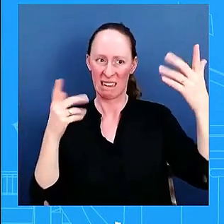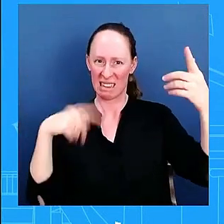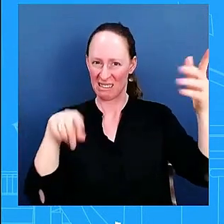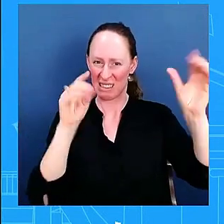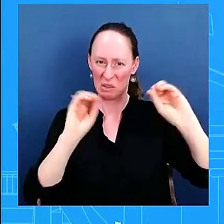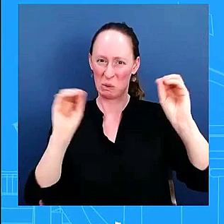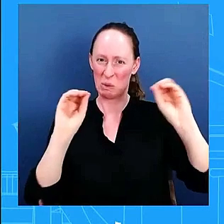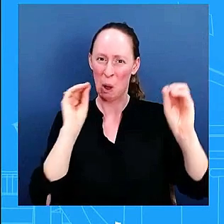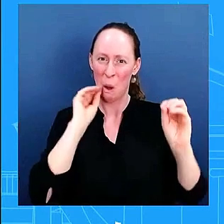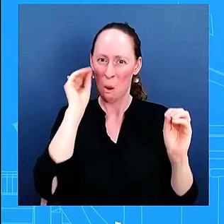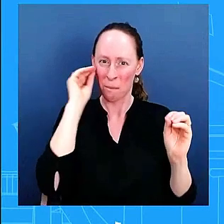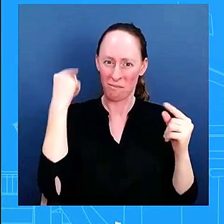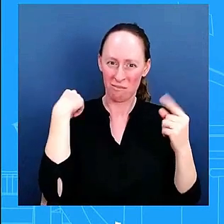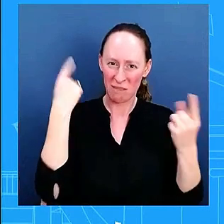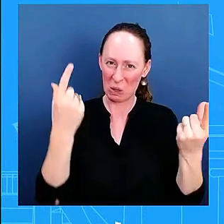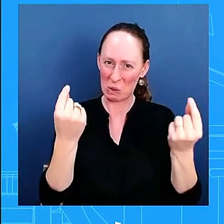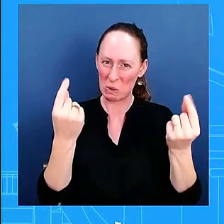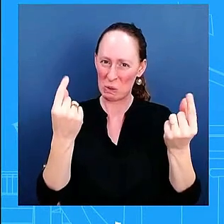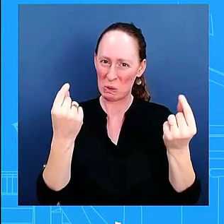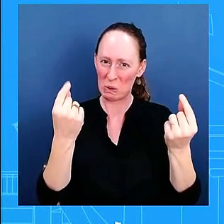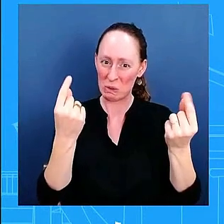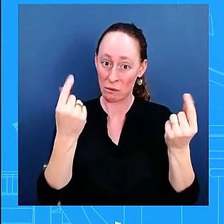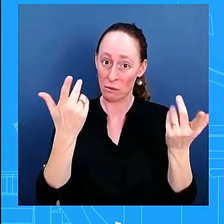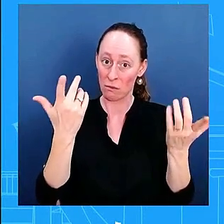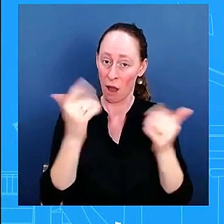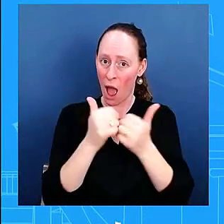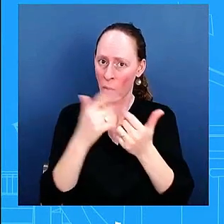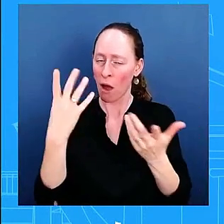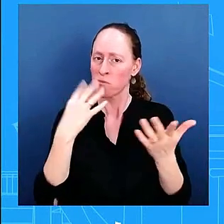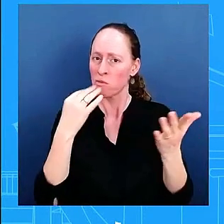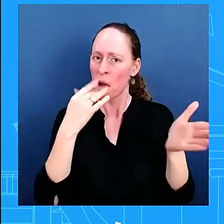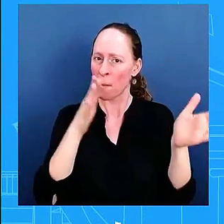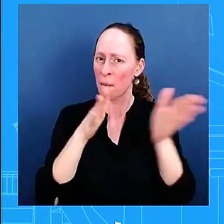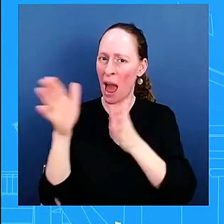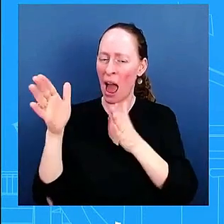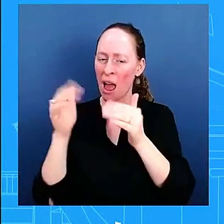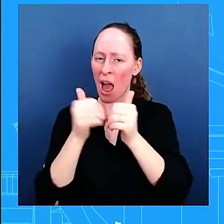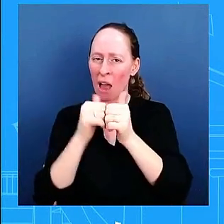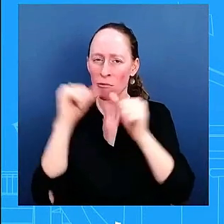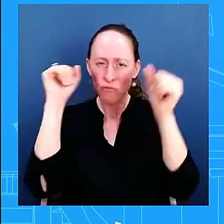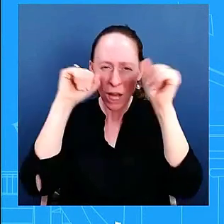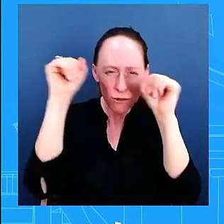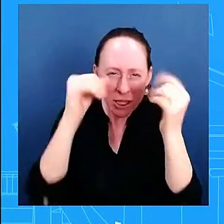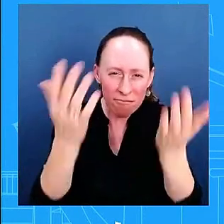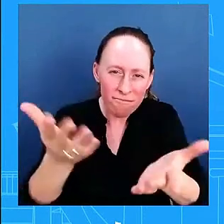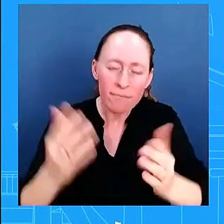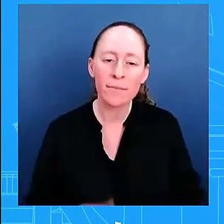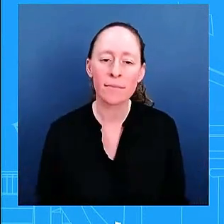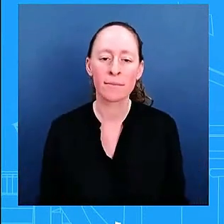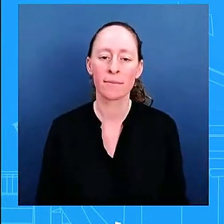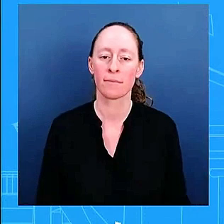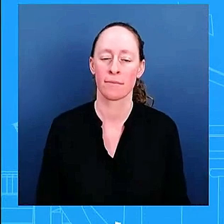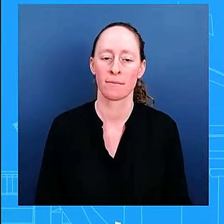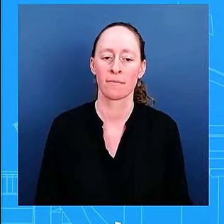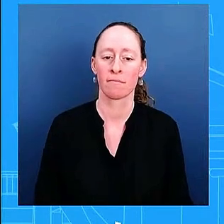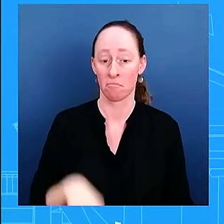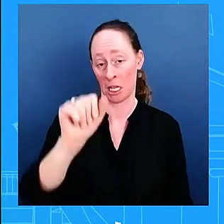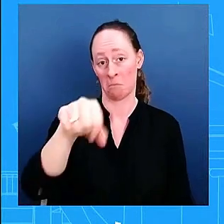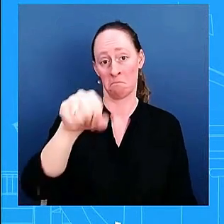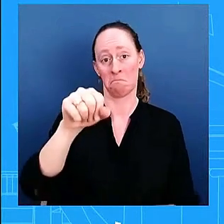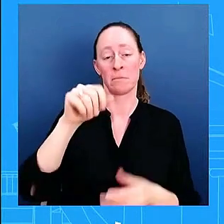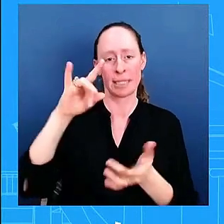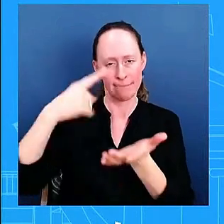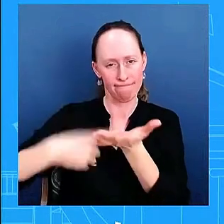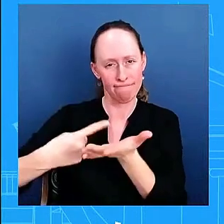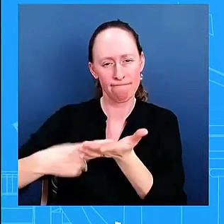uh we get uh their views on things and uh certainly the back and forth i've said many times that we have regular